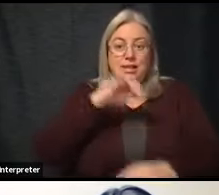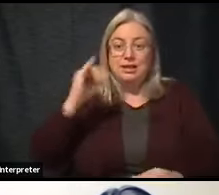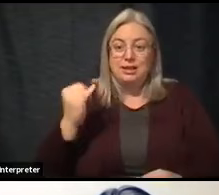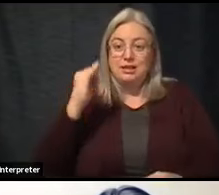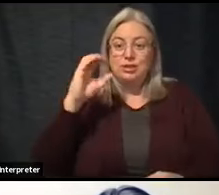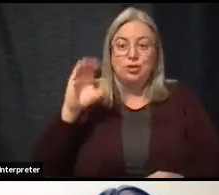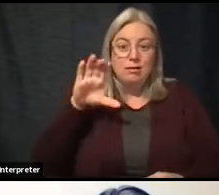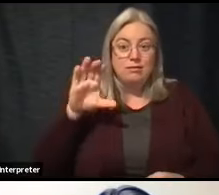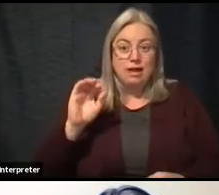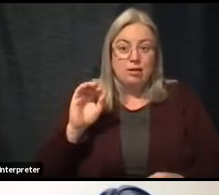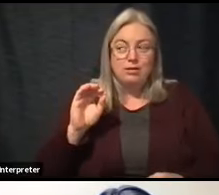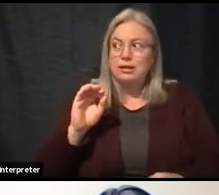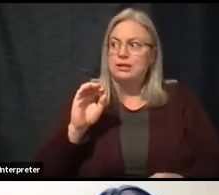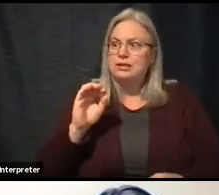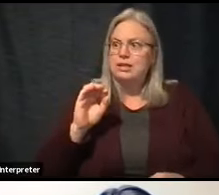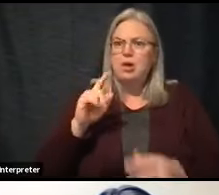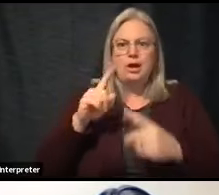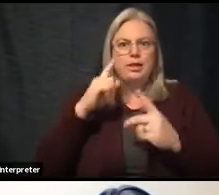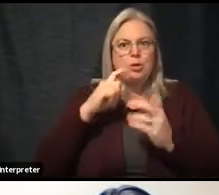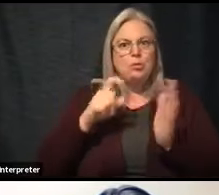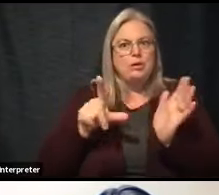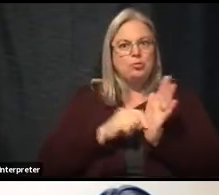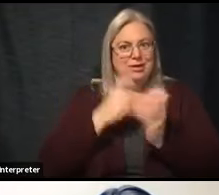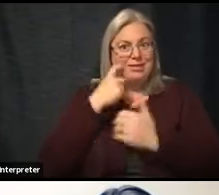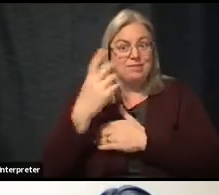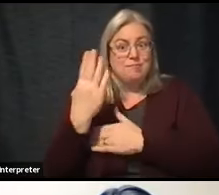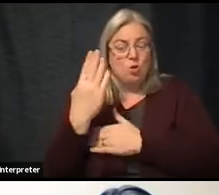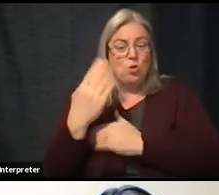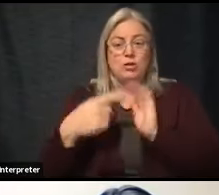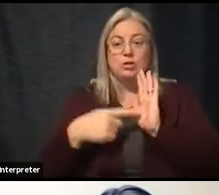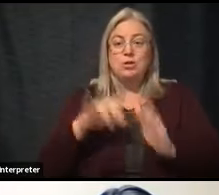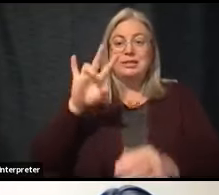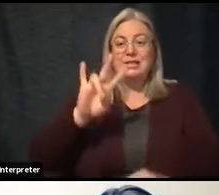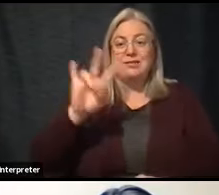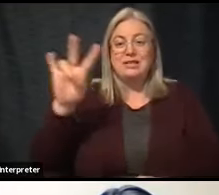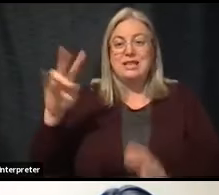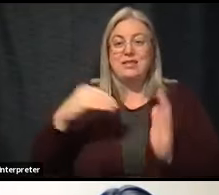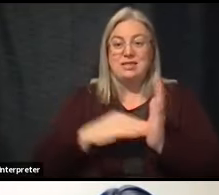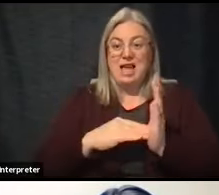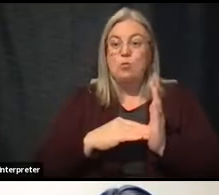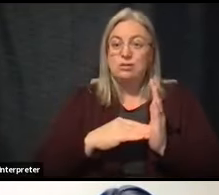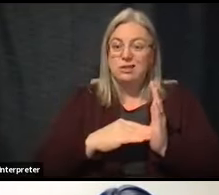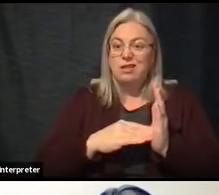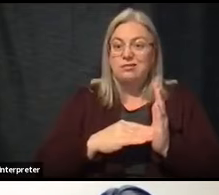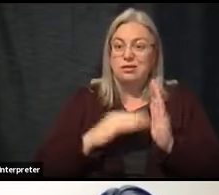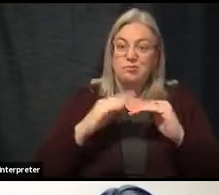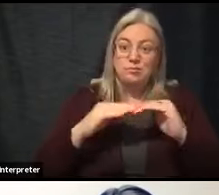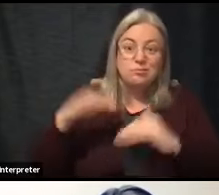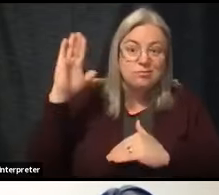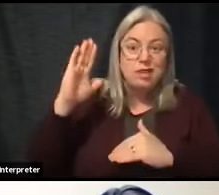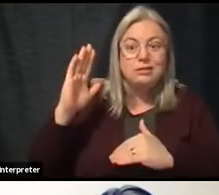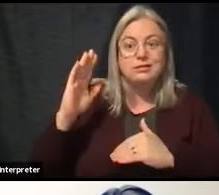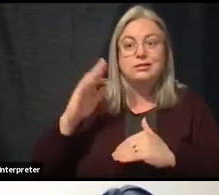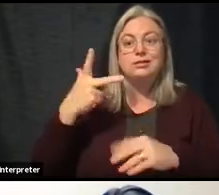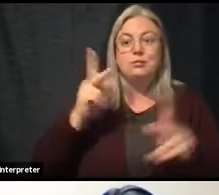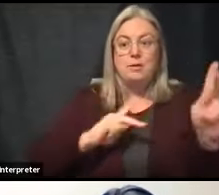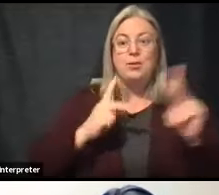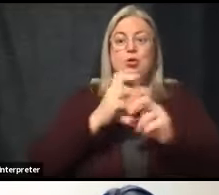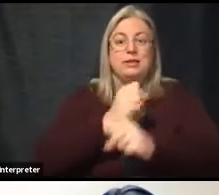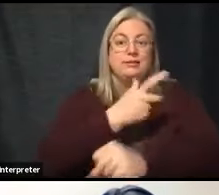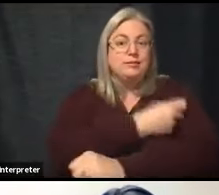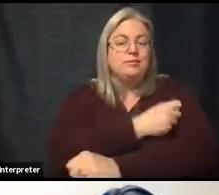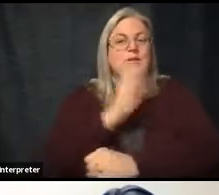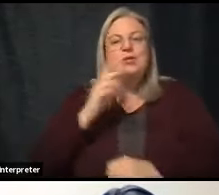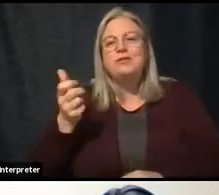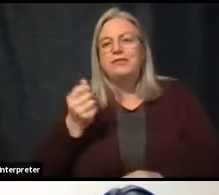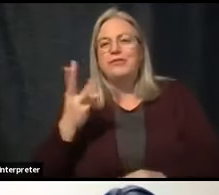Right now, what we printed out this morning is showing 77,000 plus. But we know that a few of